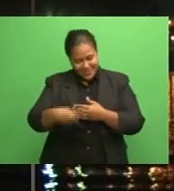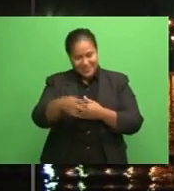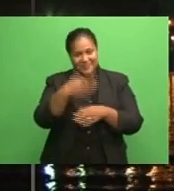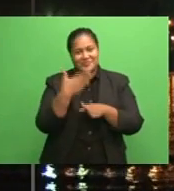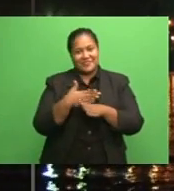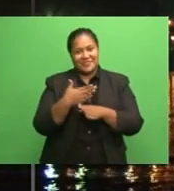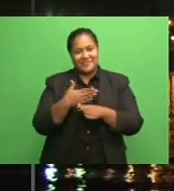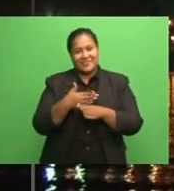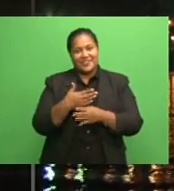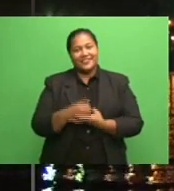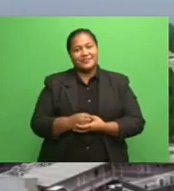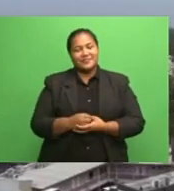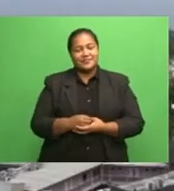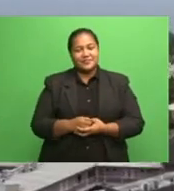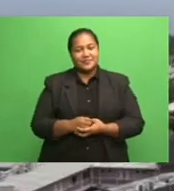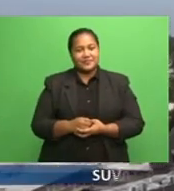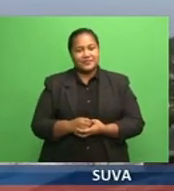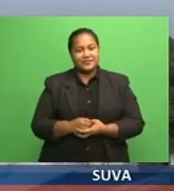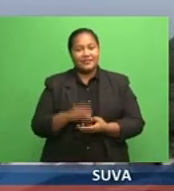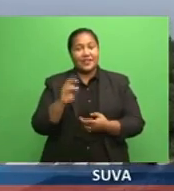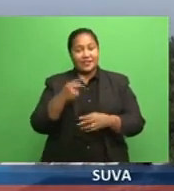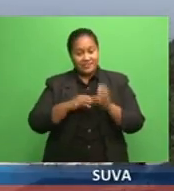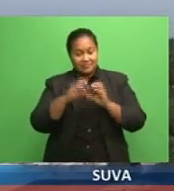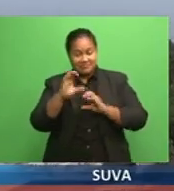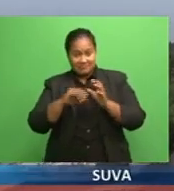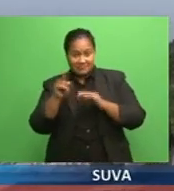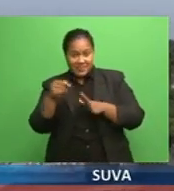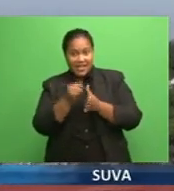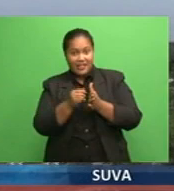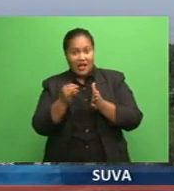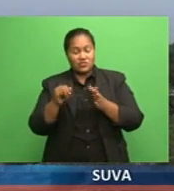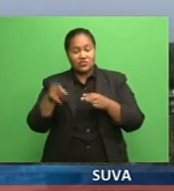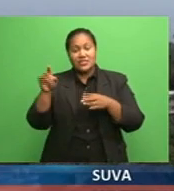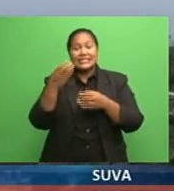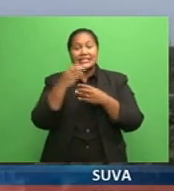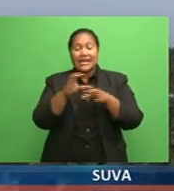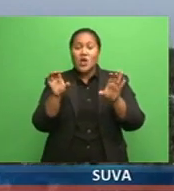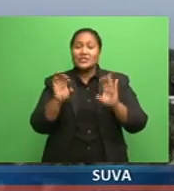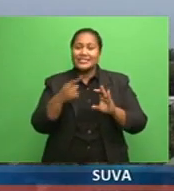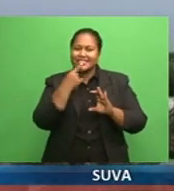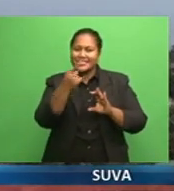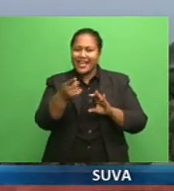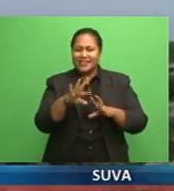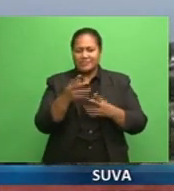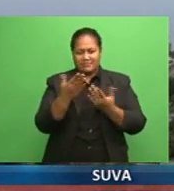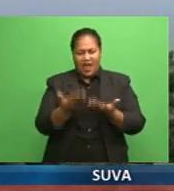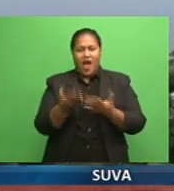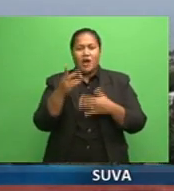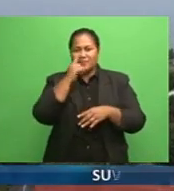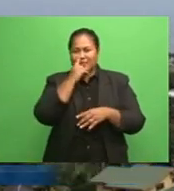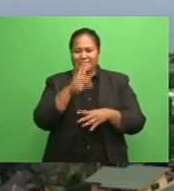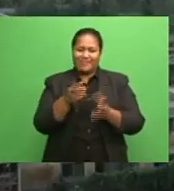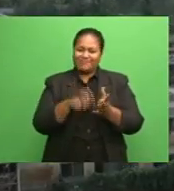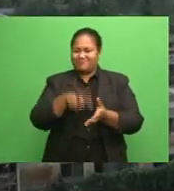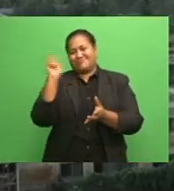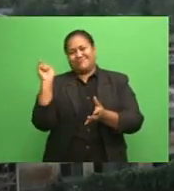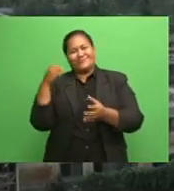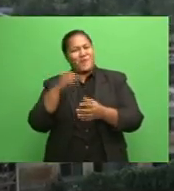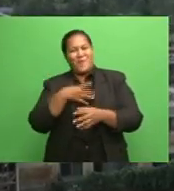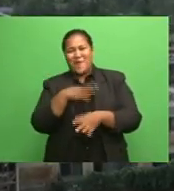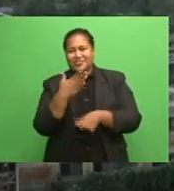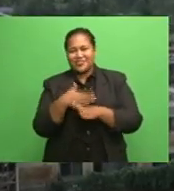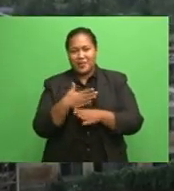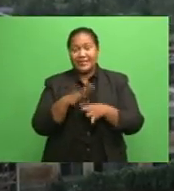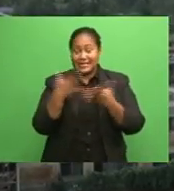Kritika Kumar reports. The Construction Industry Council says recently a lot of people were laid off. However, the sector